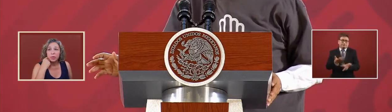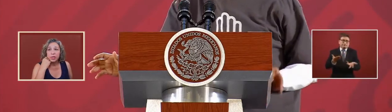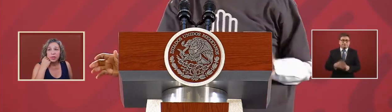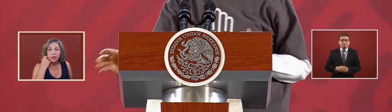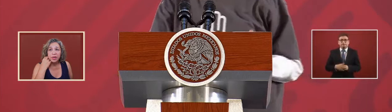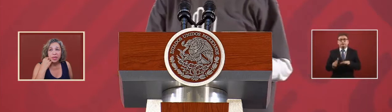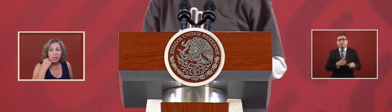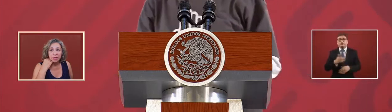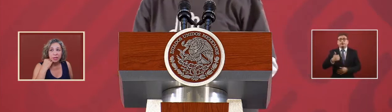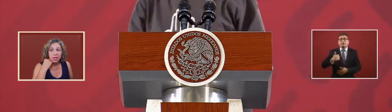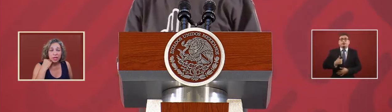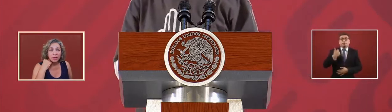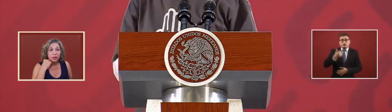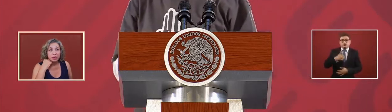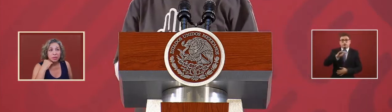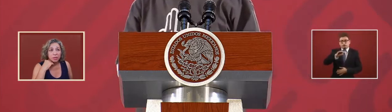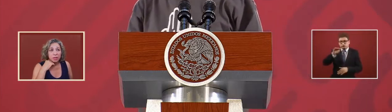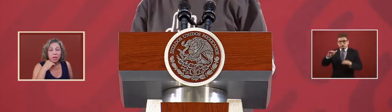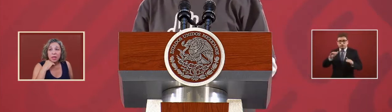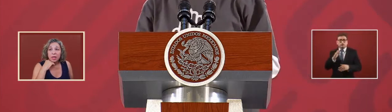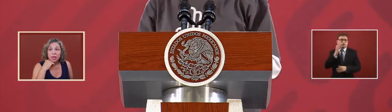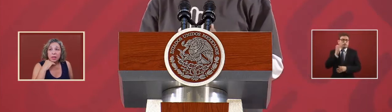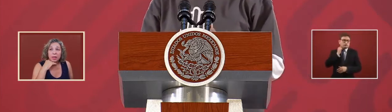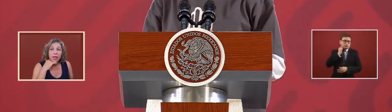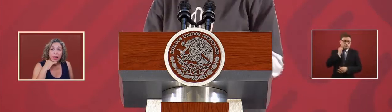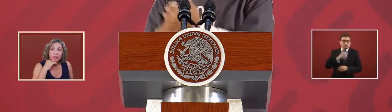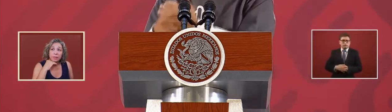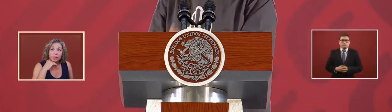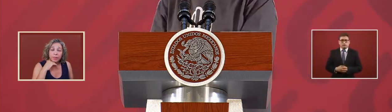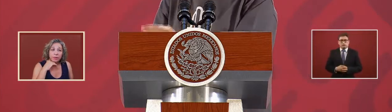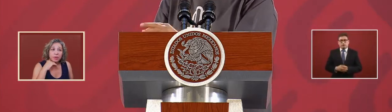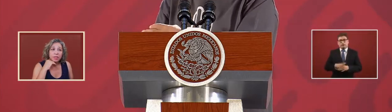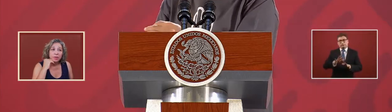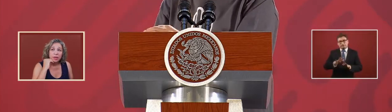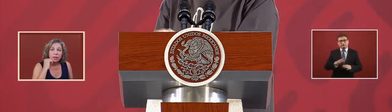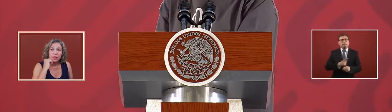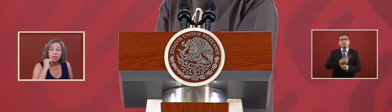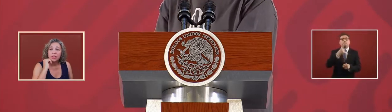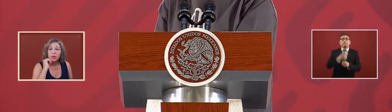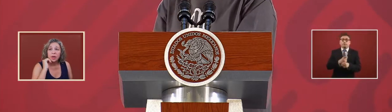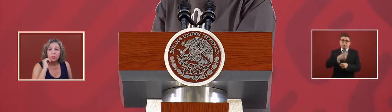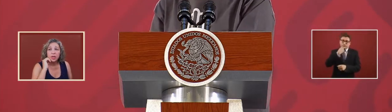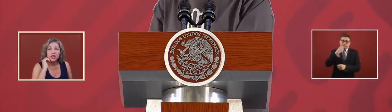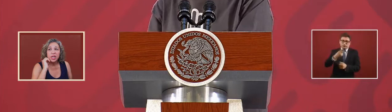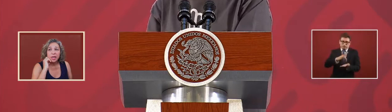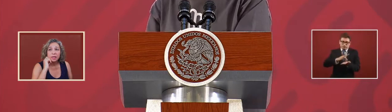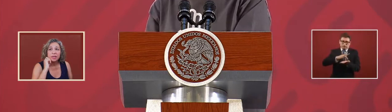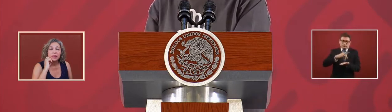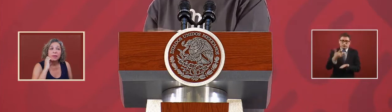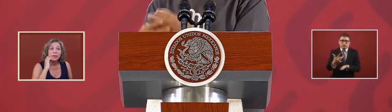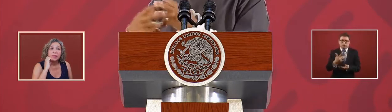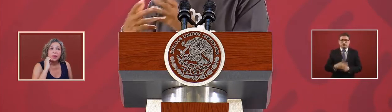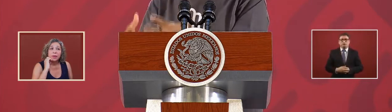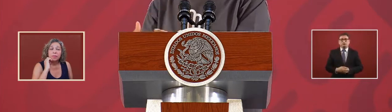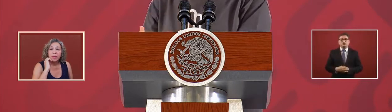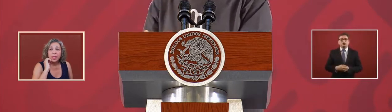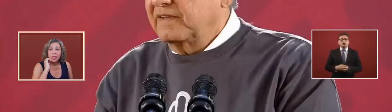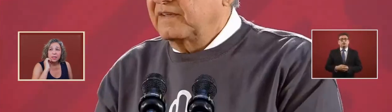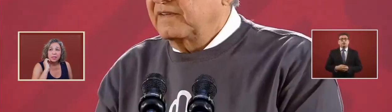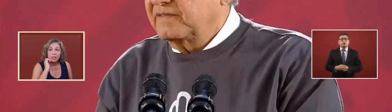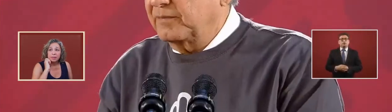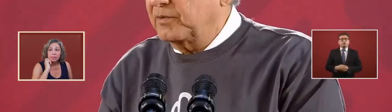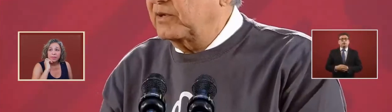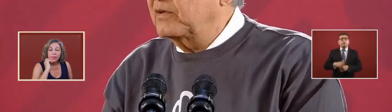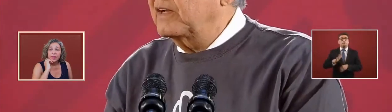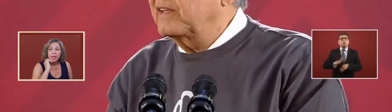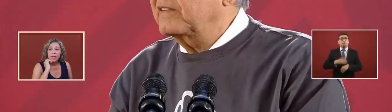take the opportunity to tell you that first of all to appreciate because